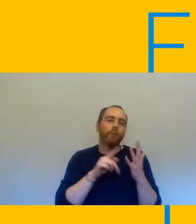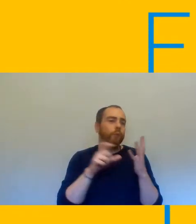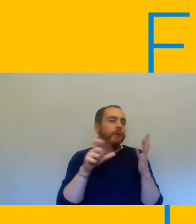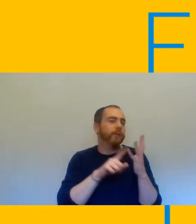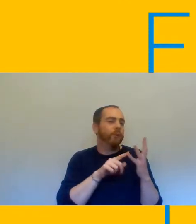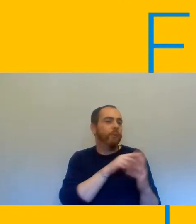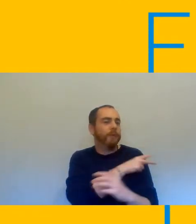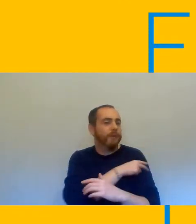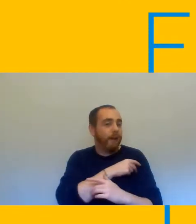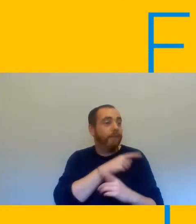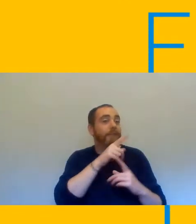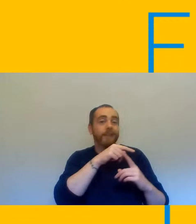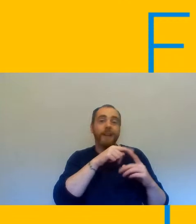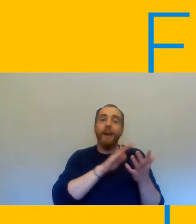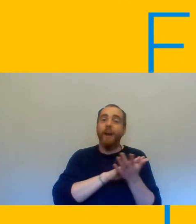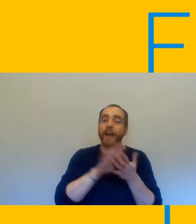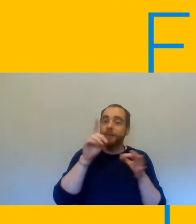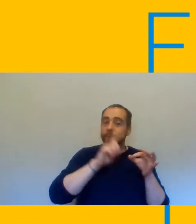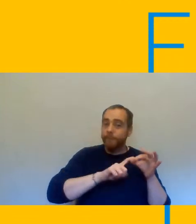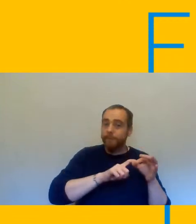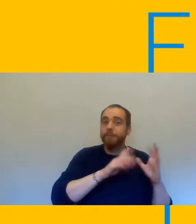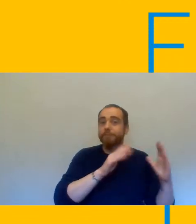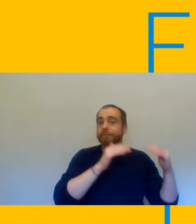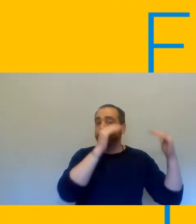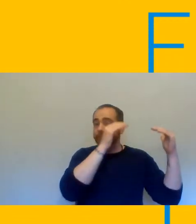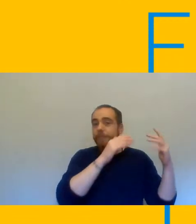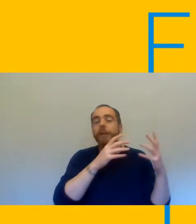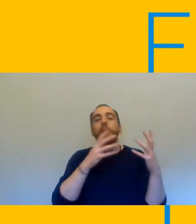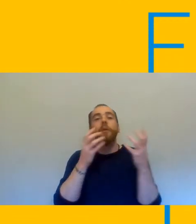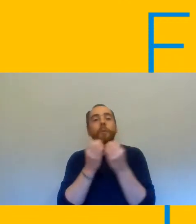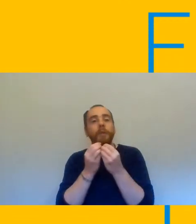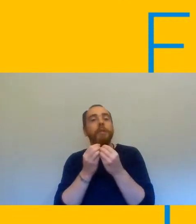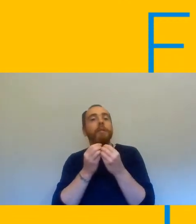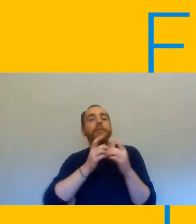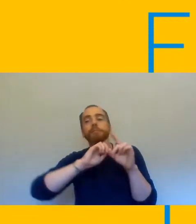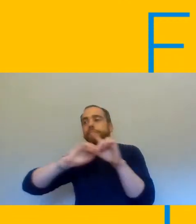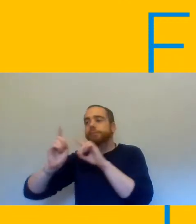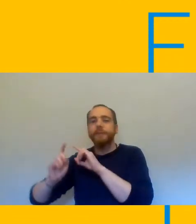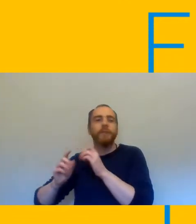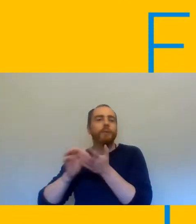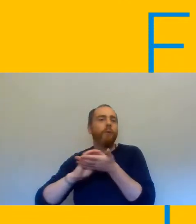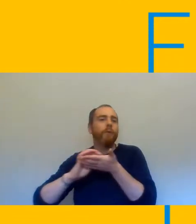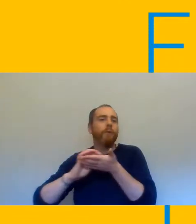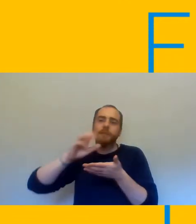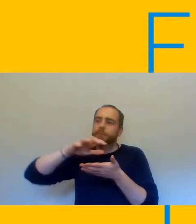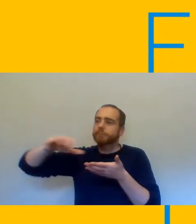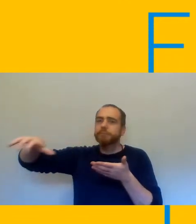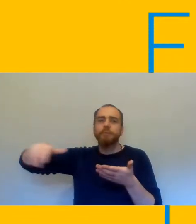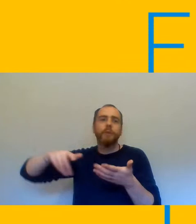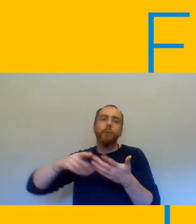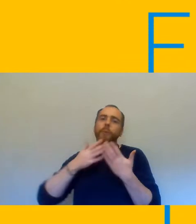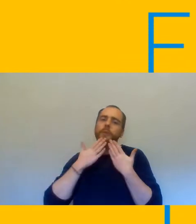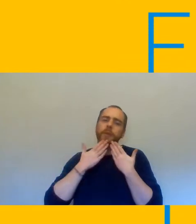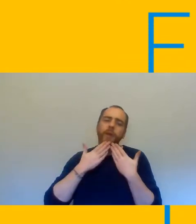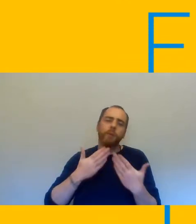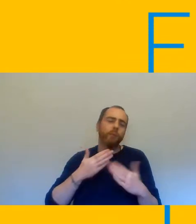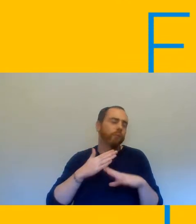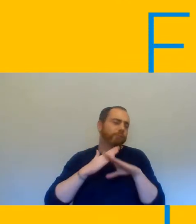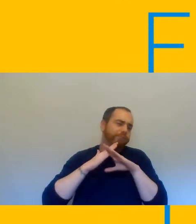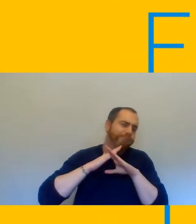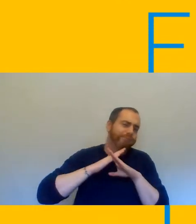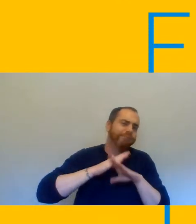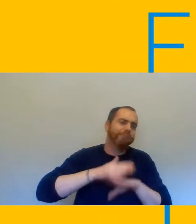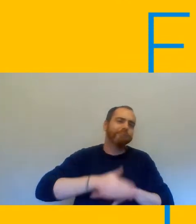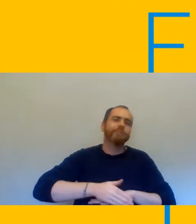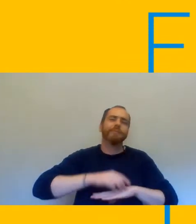head office and in our um regional and devolved nations offices who have just been working around the clock um during this time